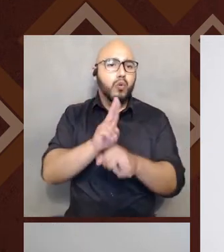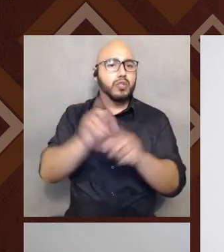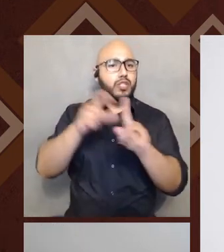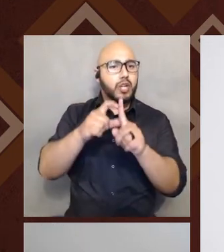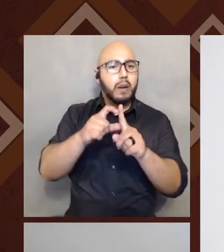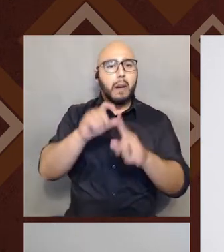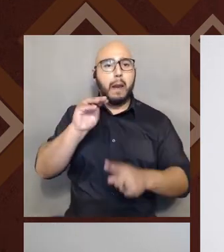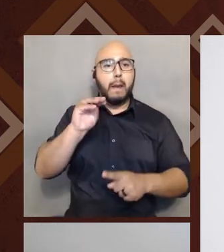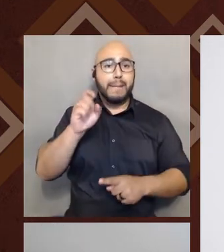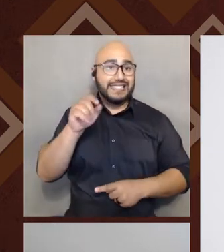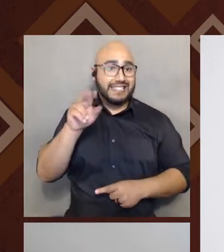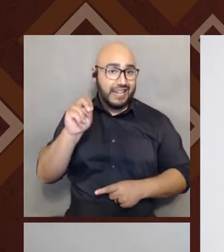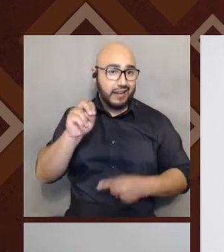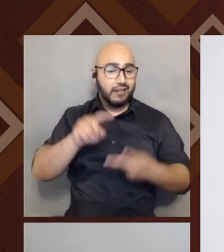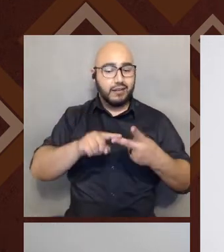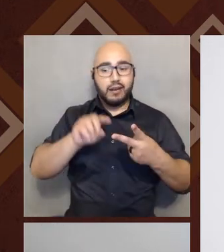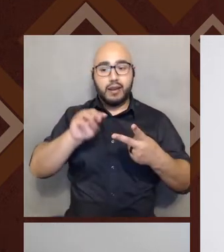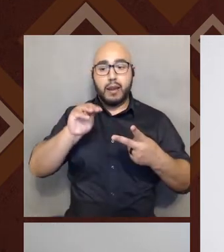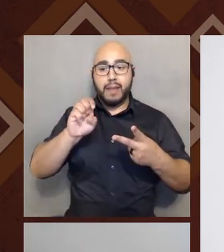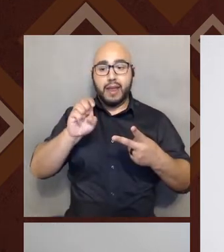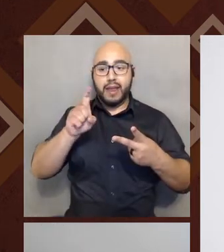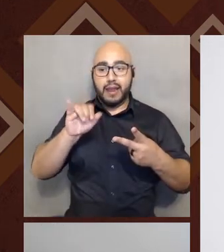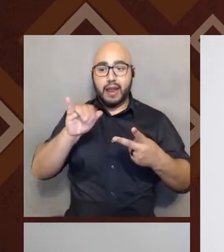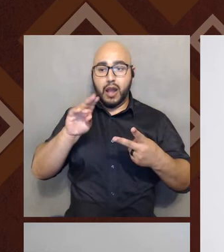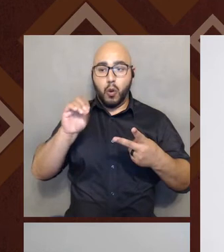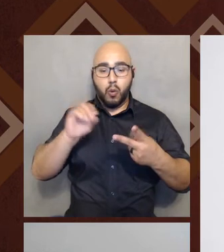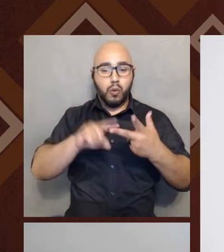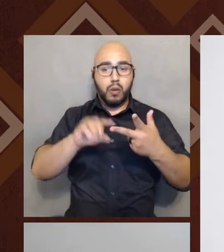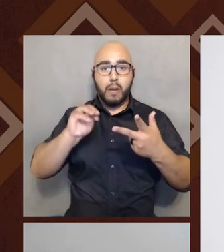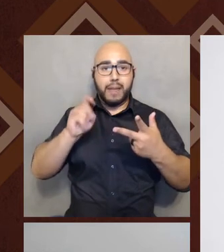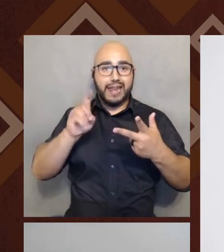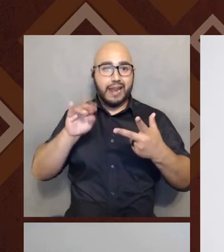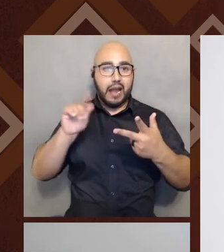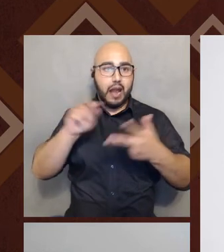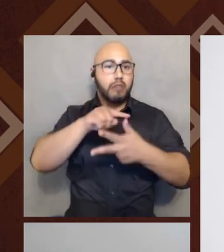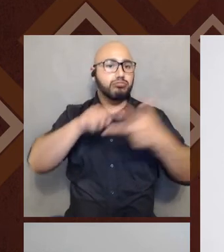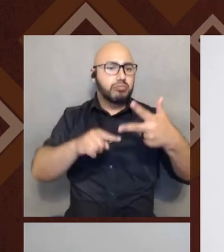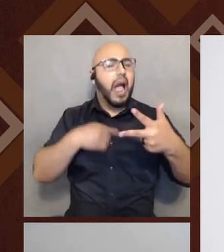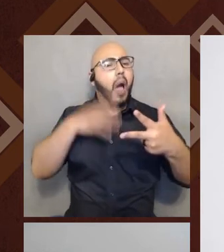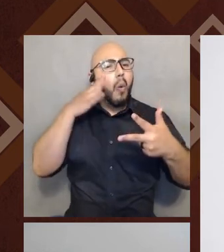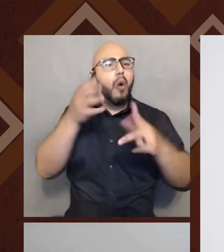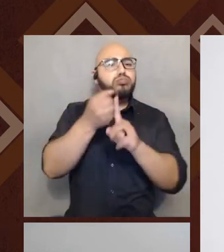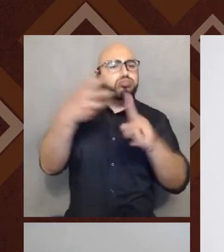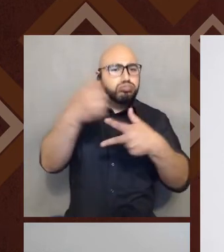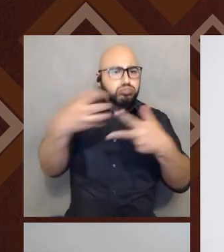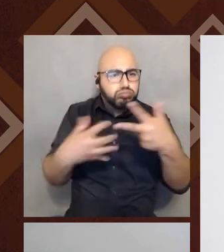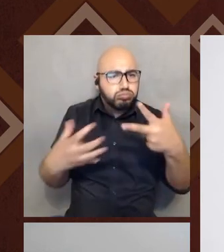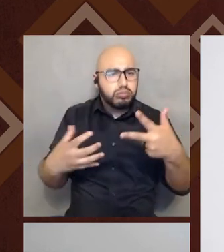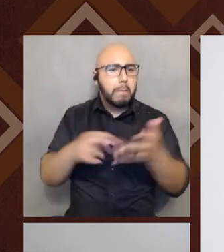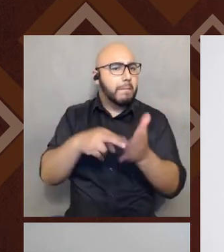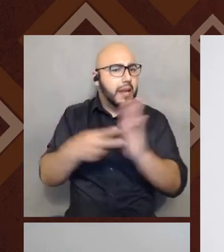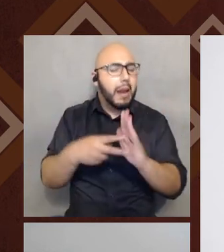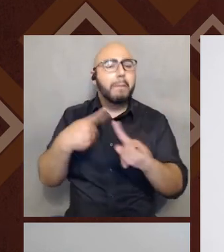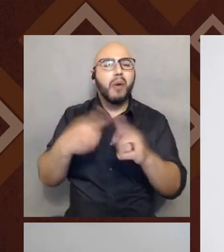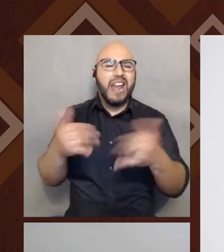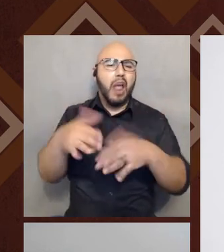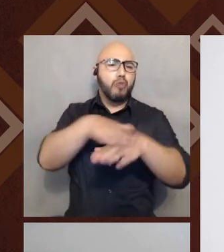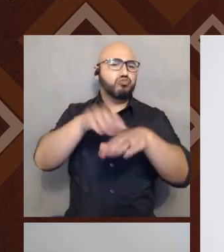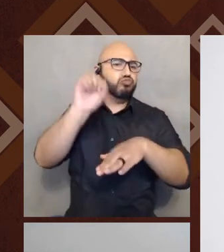Mexicana. Right. And so I'll talk a sec in a sec about a little bit about what these terms mean, but I wanted to just give us a sense, um,